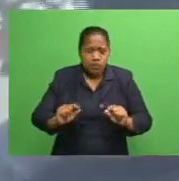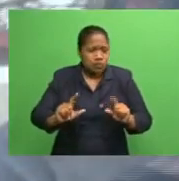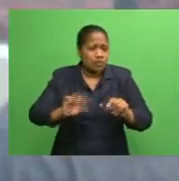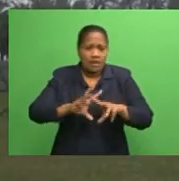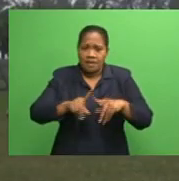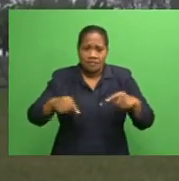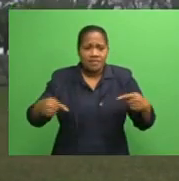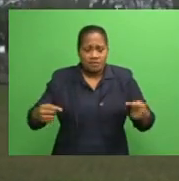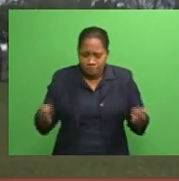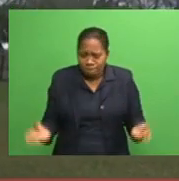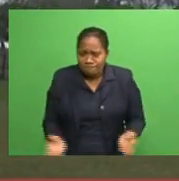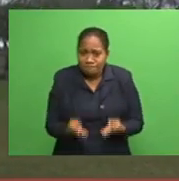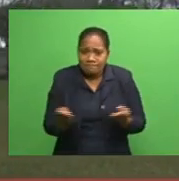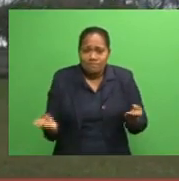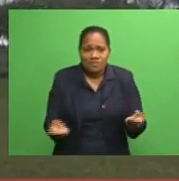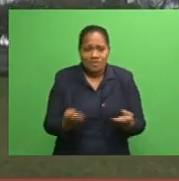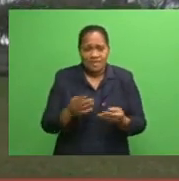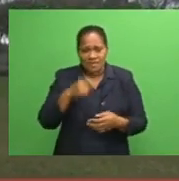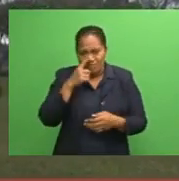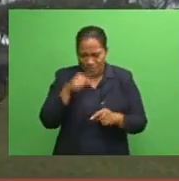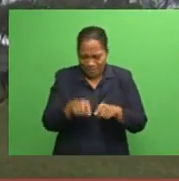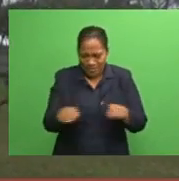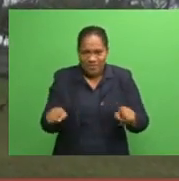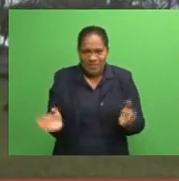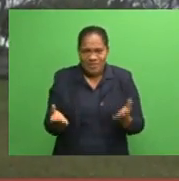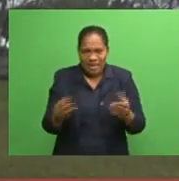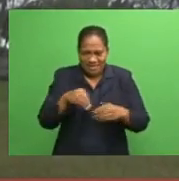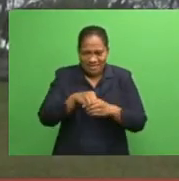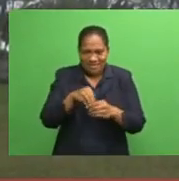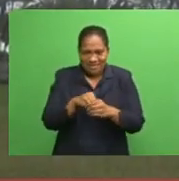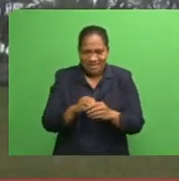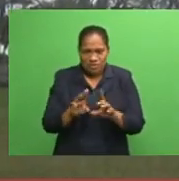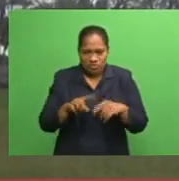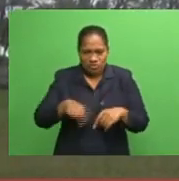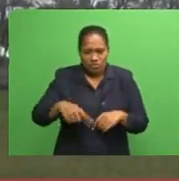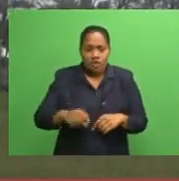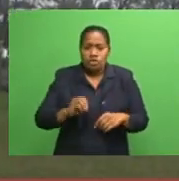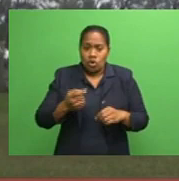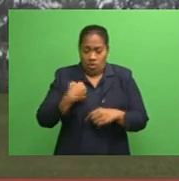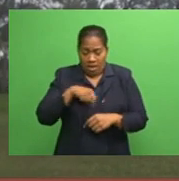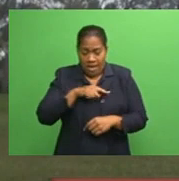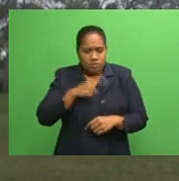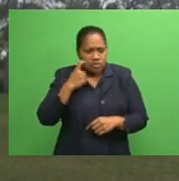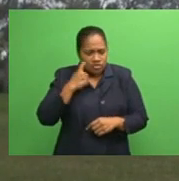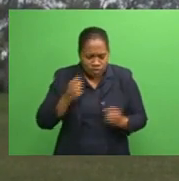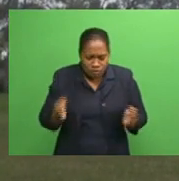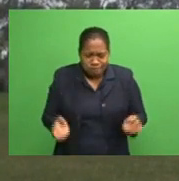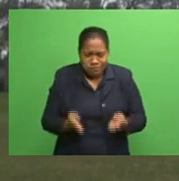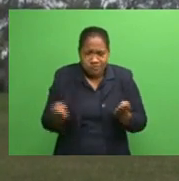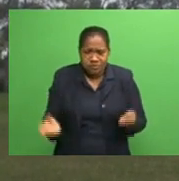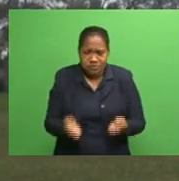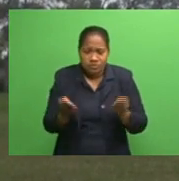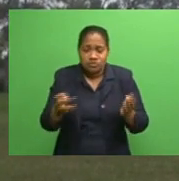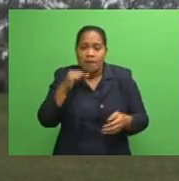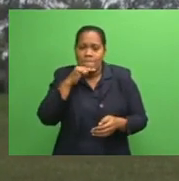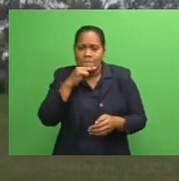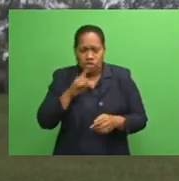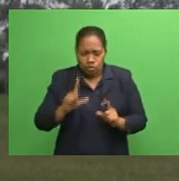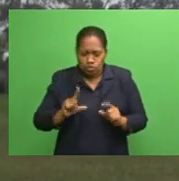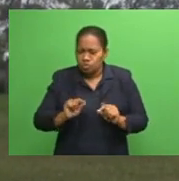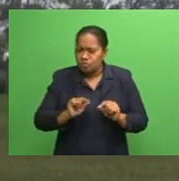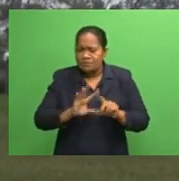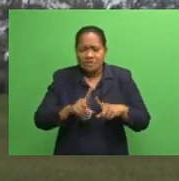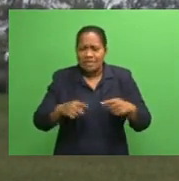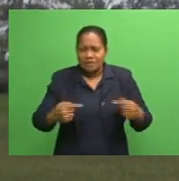outfit. All throughout our preparation, we're trying to motivate these boys to go and do something for